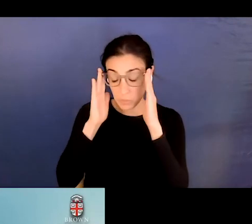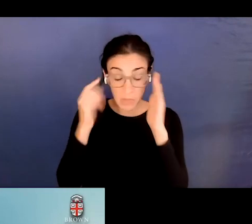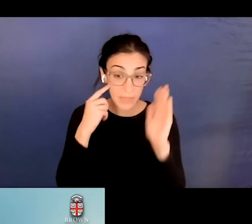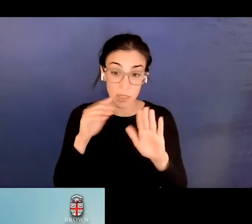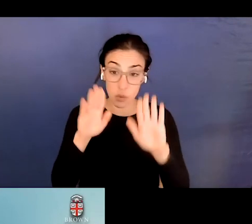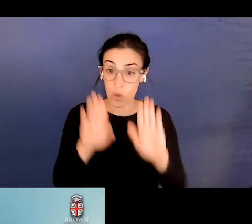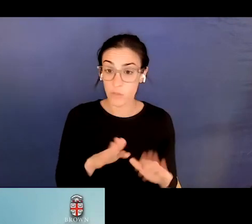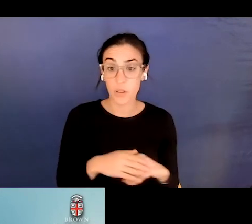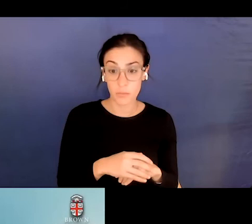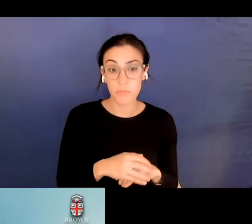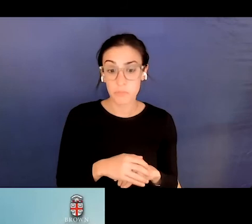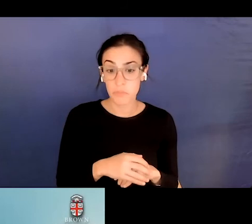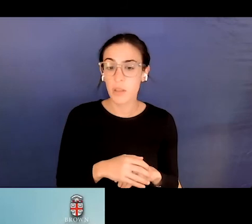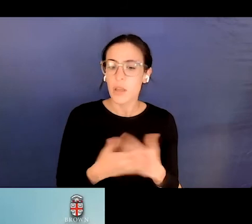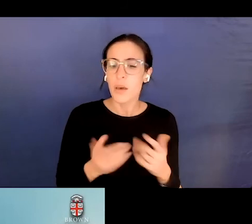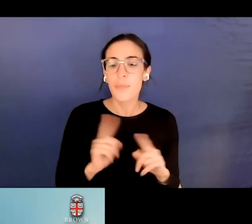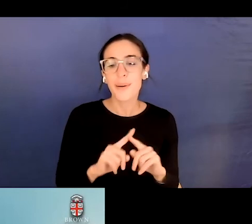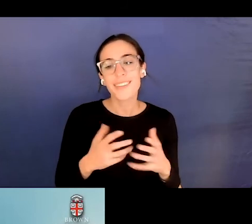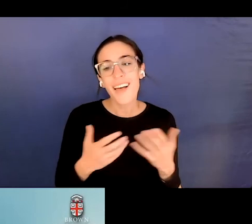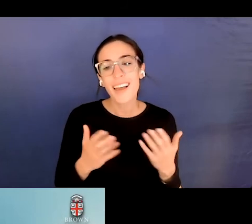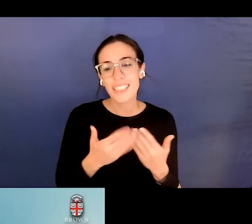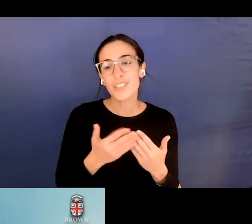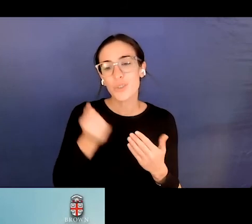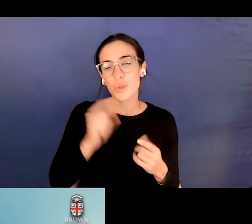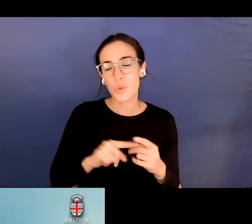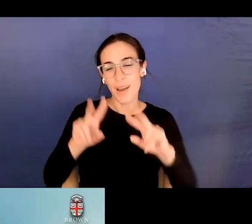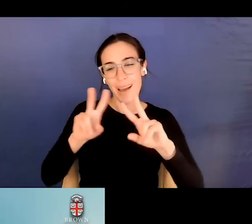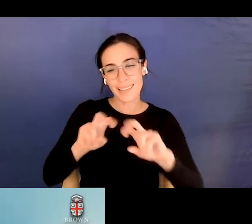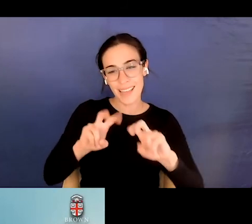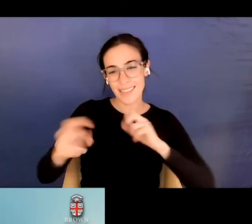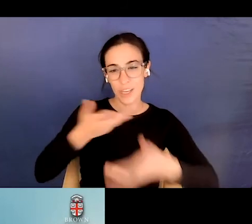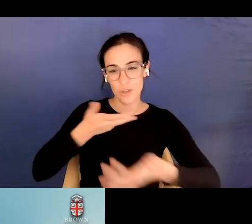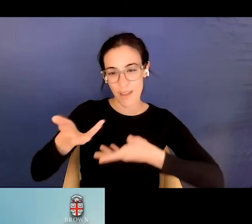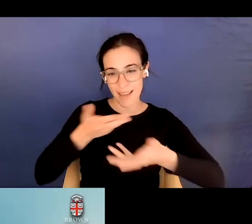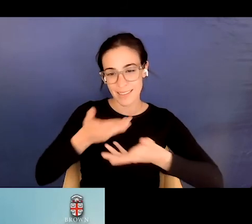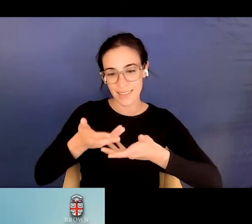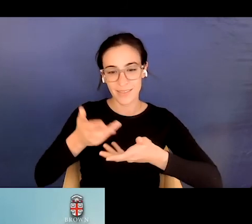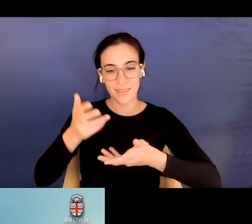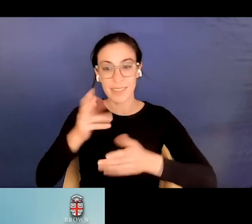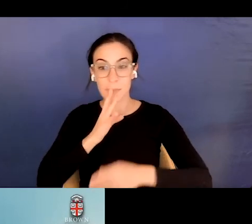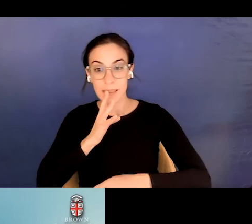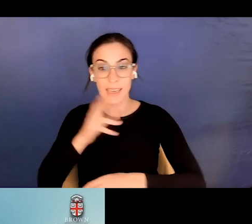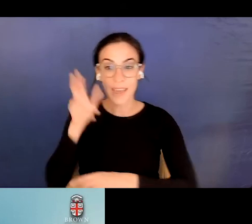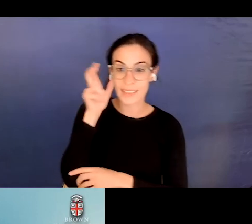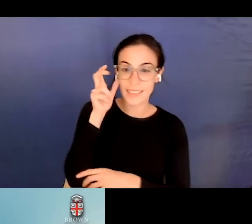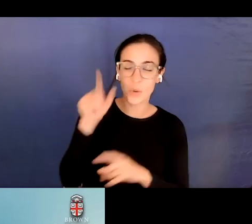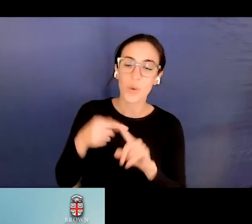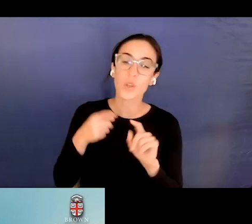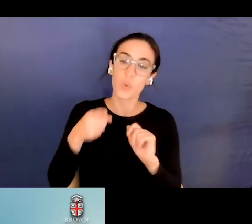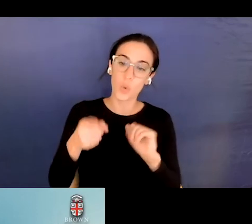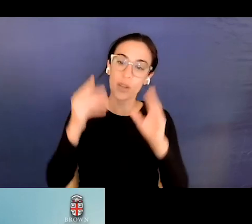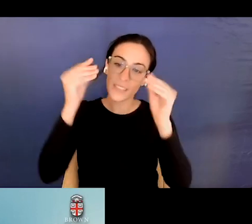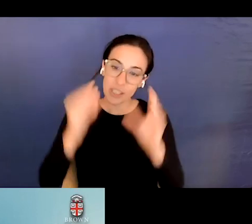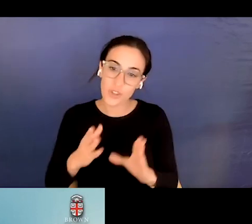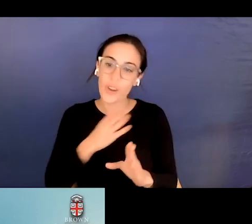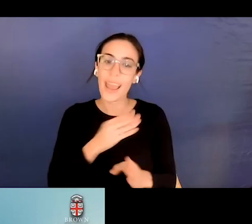thing, but you can, it's a lot easier to assess interactive speaking and listening ability. Um, when you're the teacher and the interlocutor